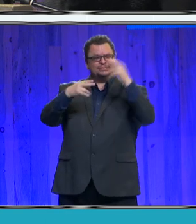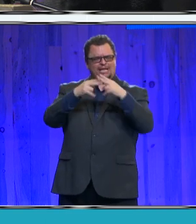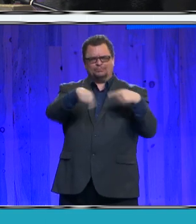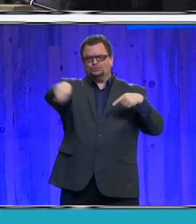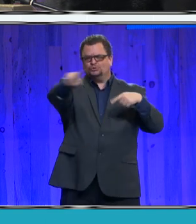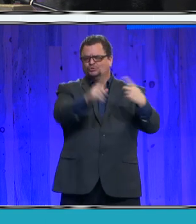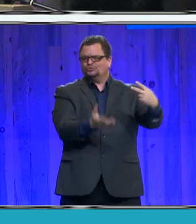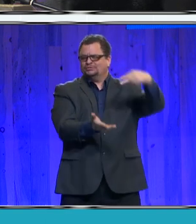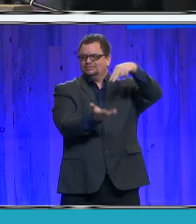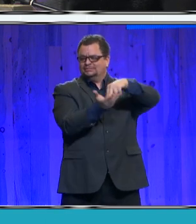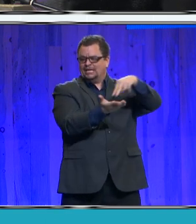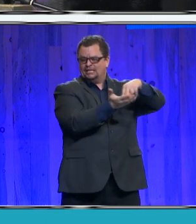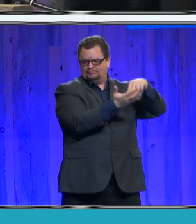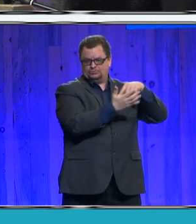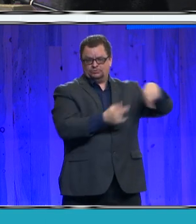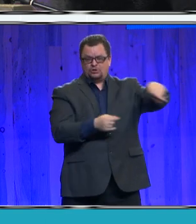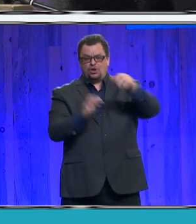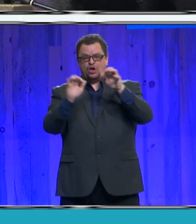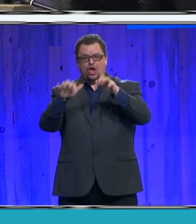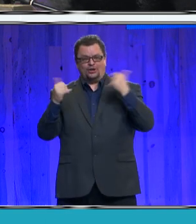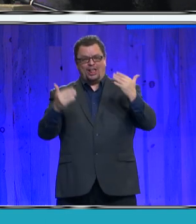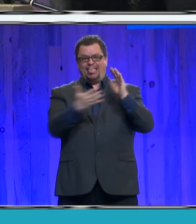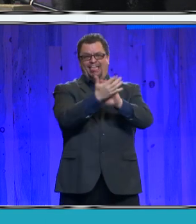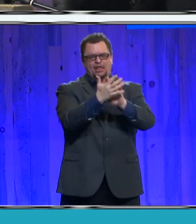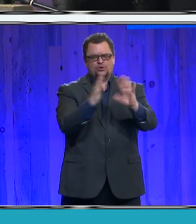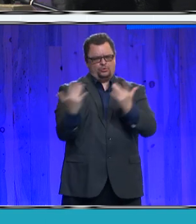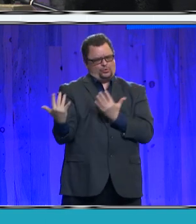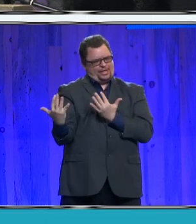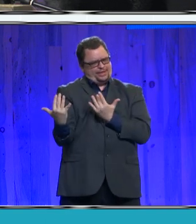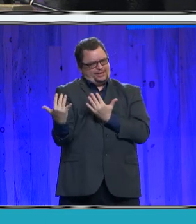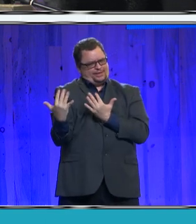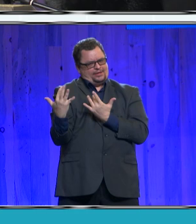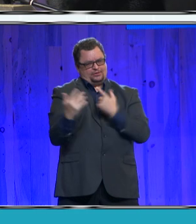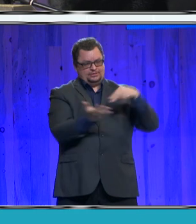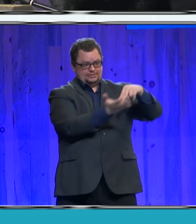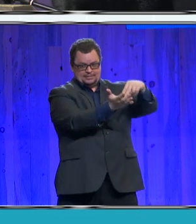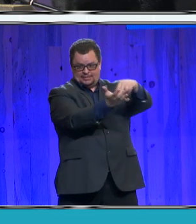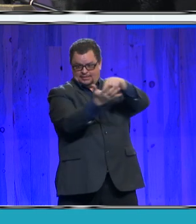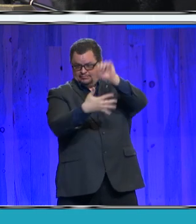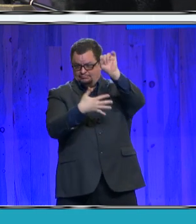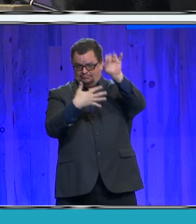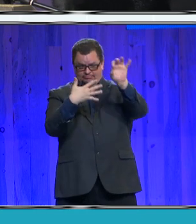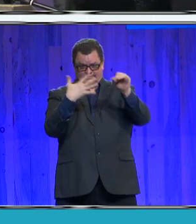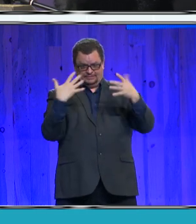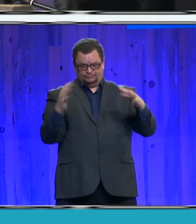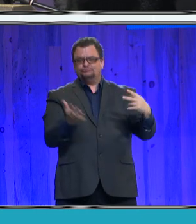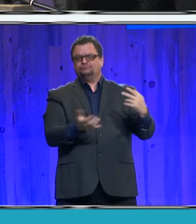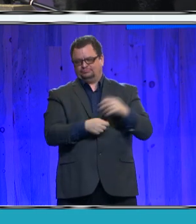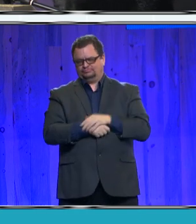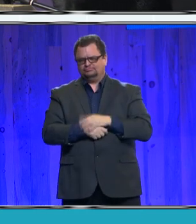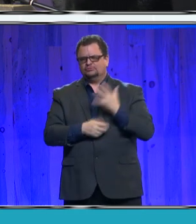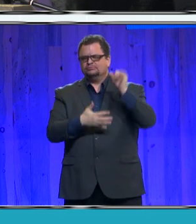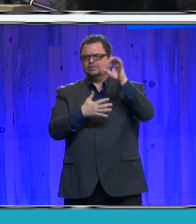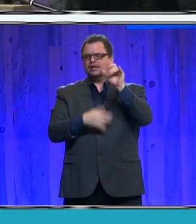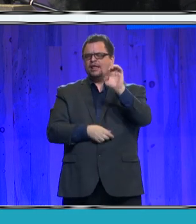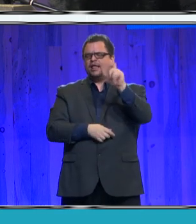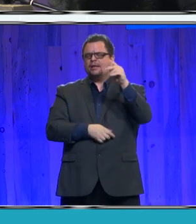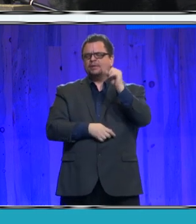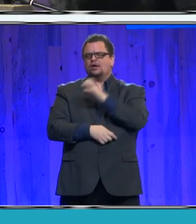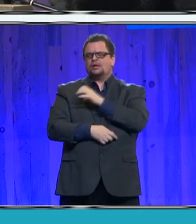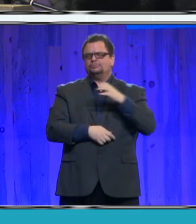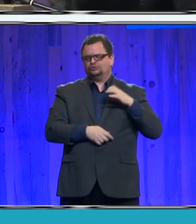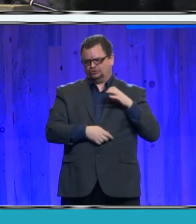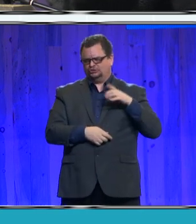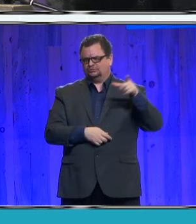hold off on that applause until I finish the list? From El Paso County, Commissioners Chairman Stan Vanderwerf,